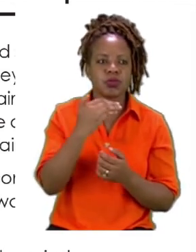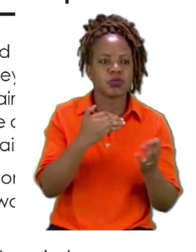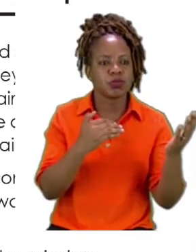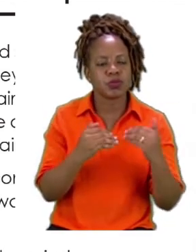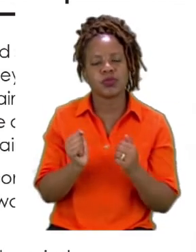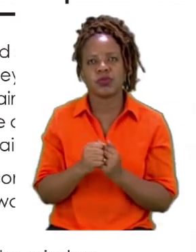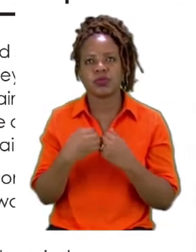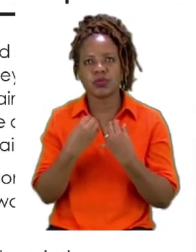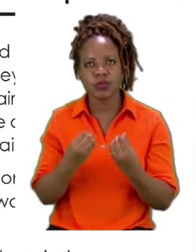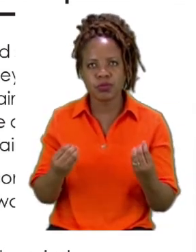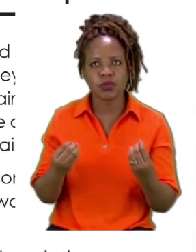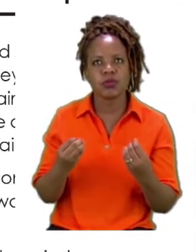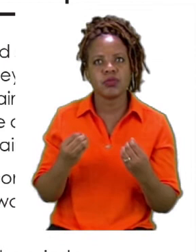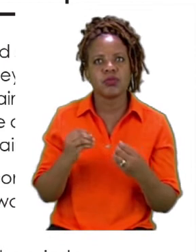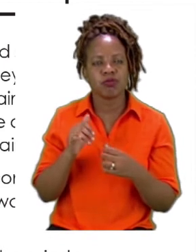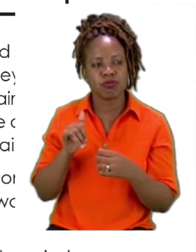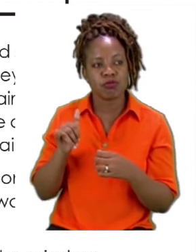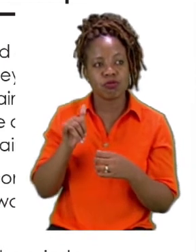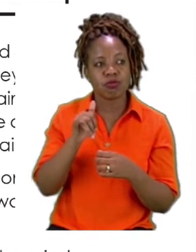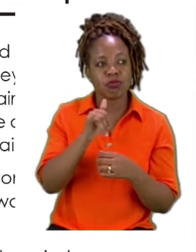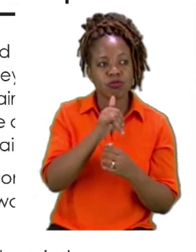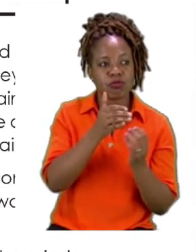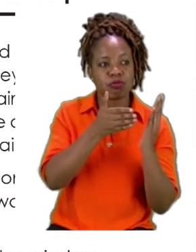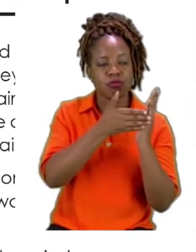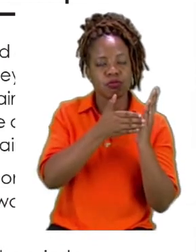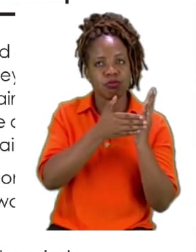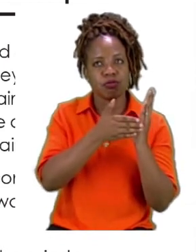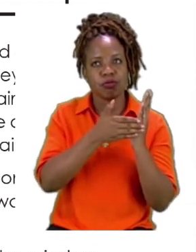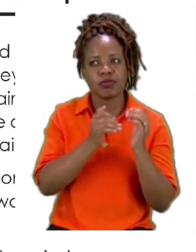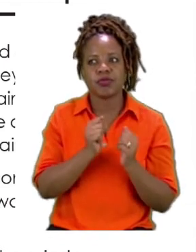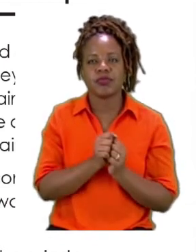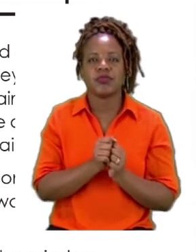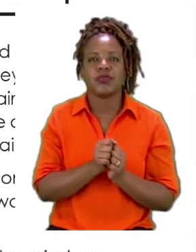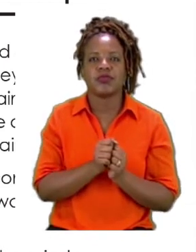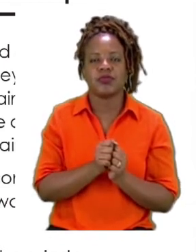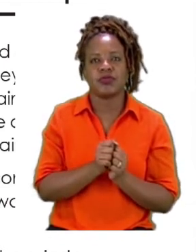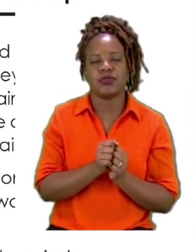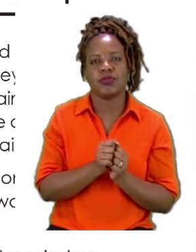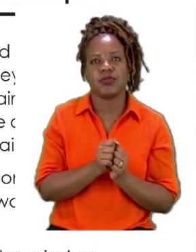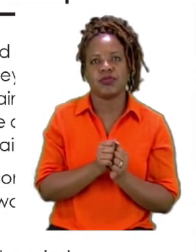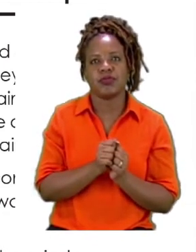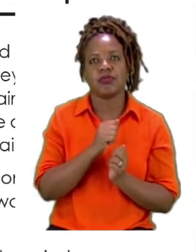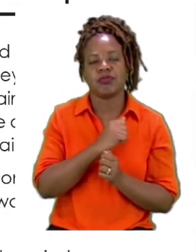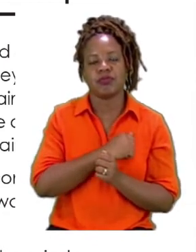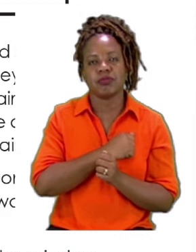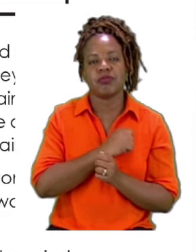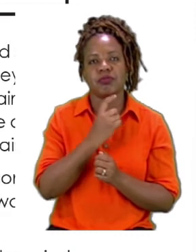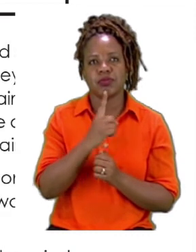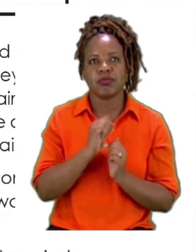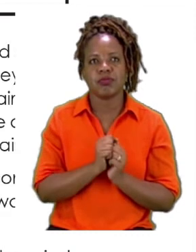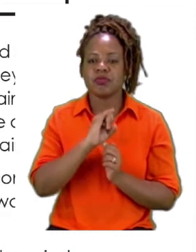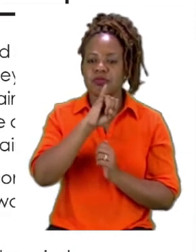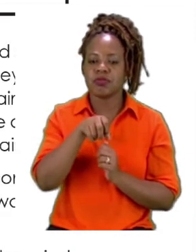let's go to the departure gate said mother said. Juliana was very